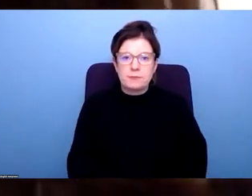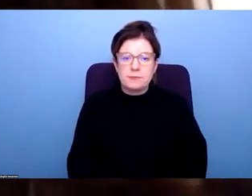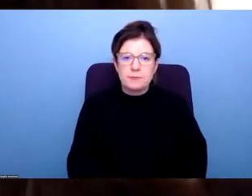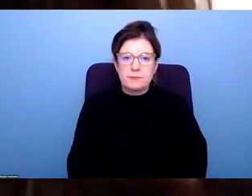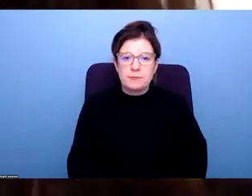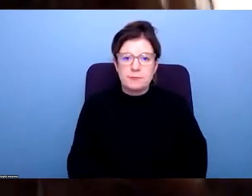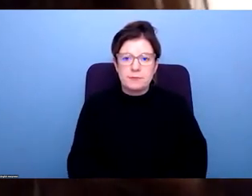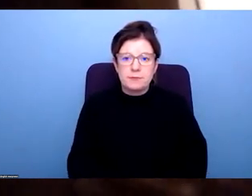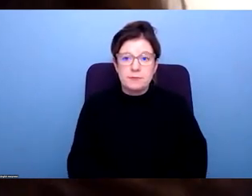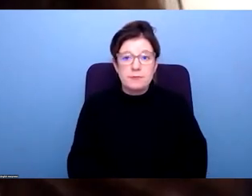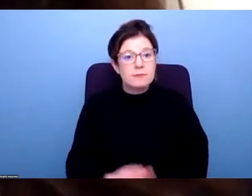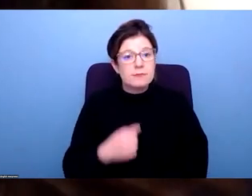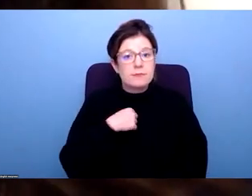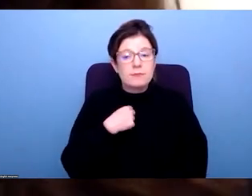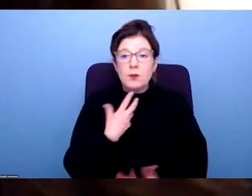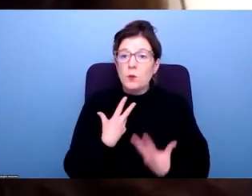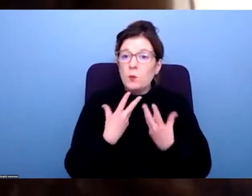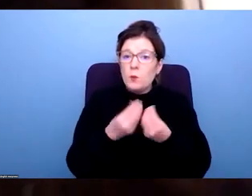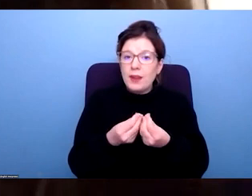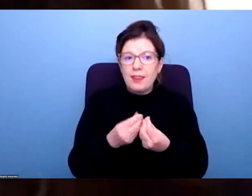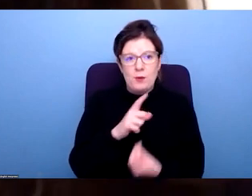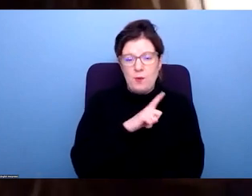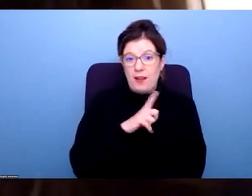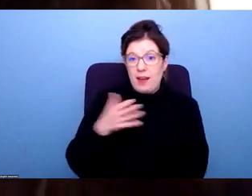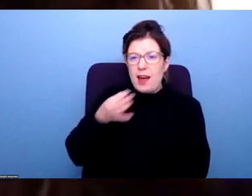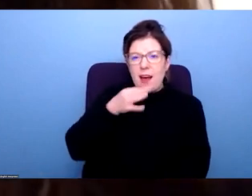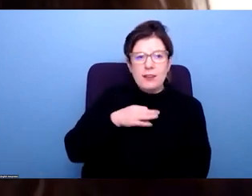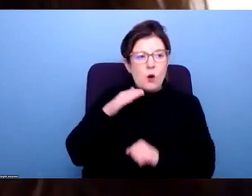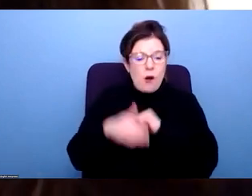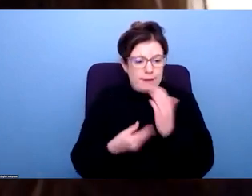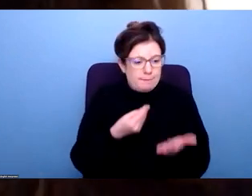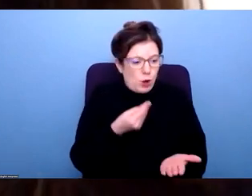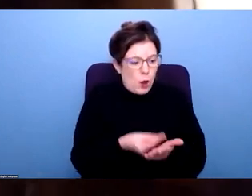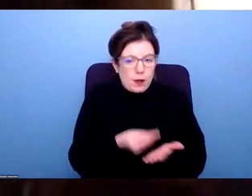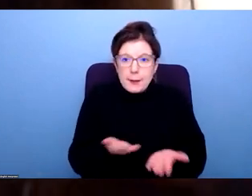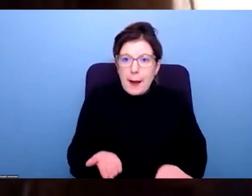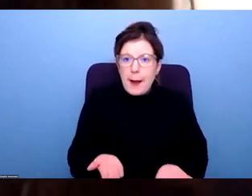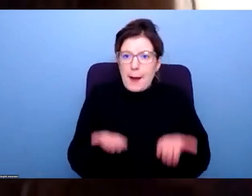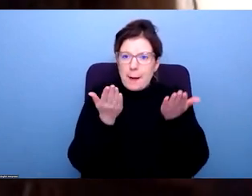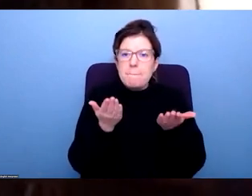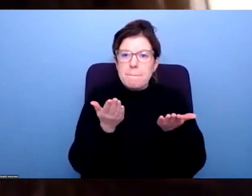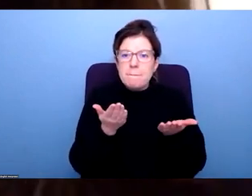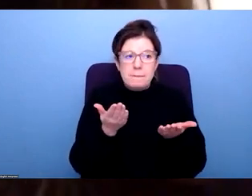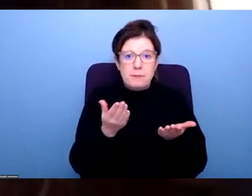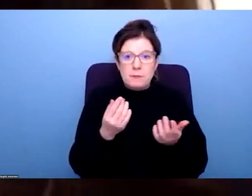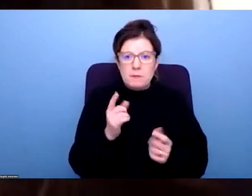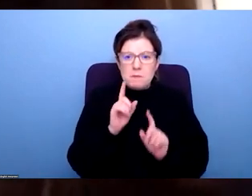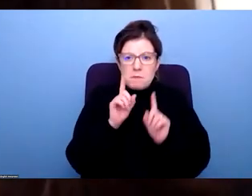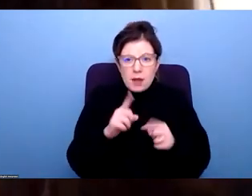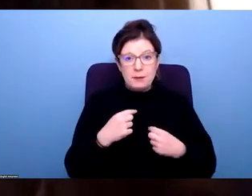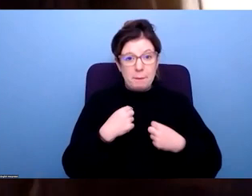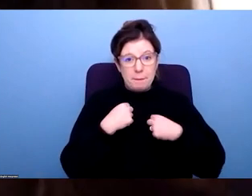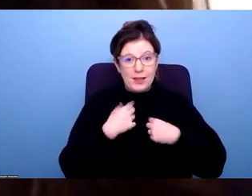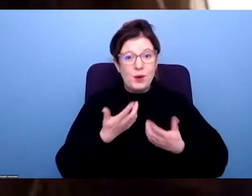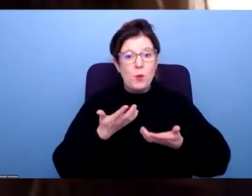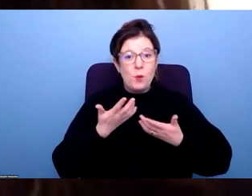here to talk about, my brief was around cost of living, but I feel like what I wanted to use this opportunity to talk about,